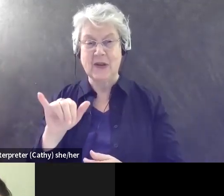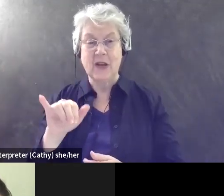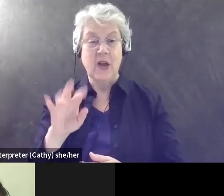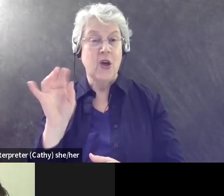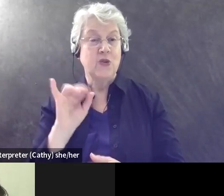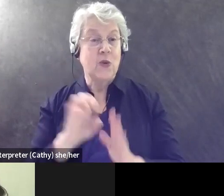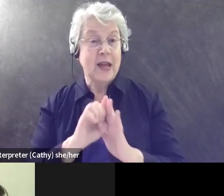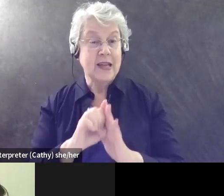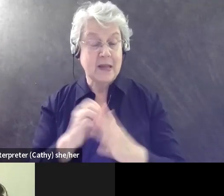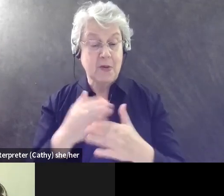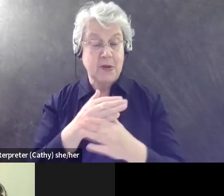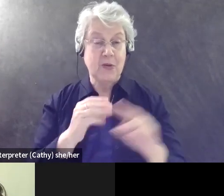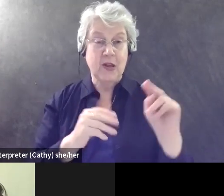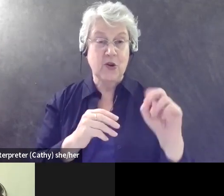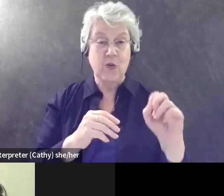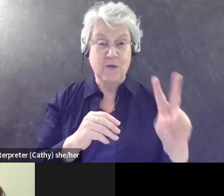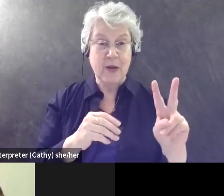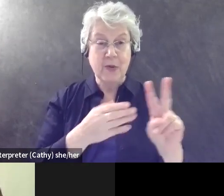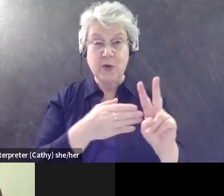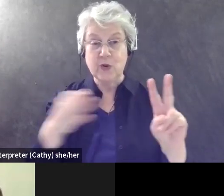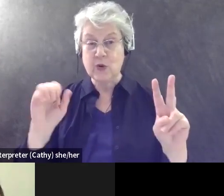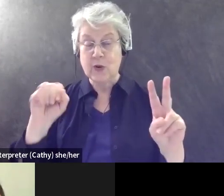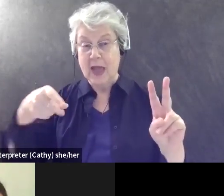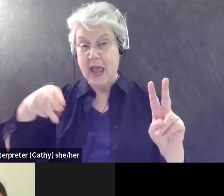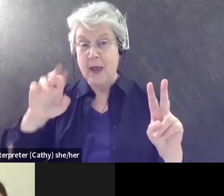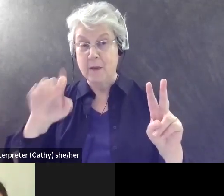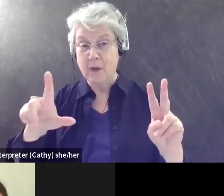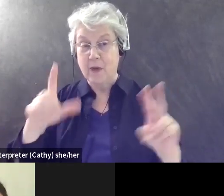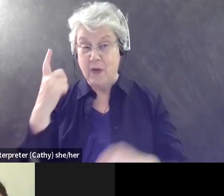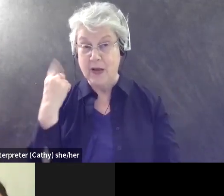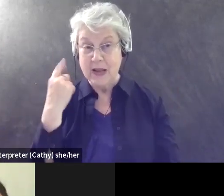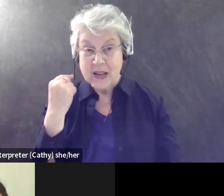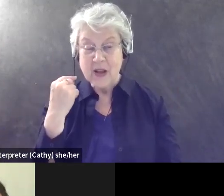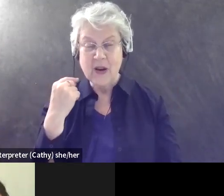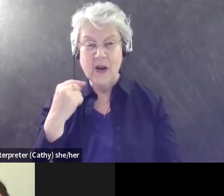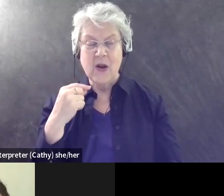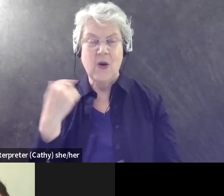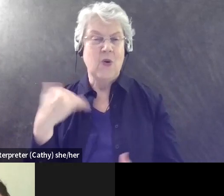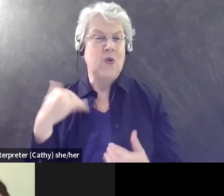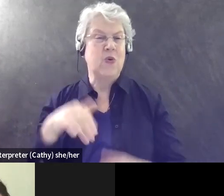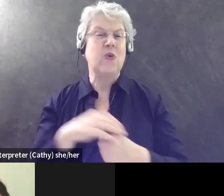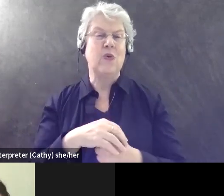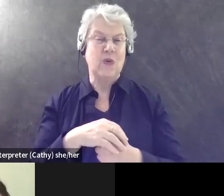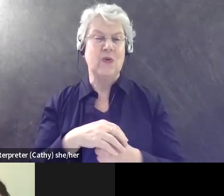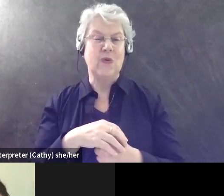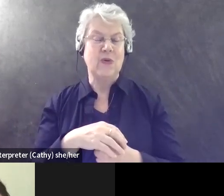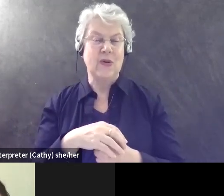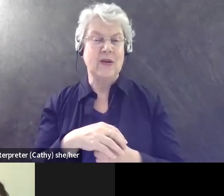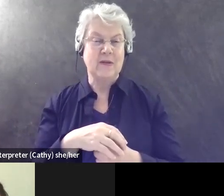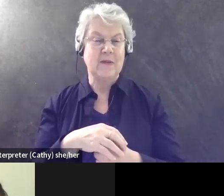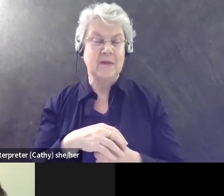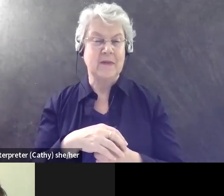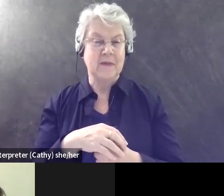November and April and I, I couldn't bear being touched because, um, it caused pain, uh,